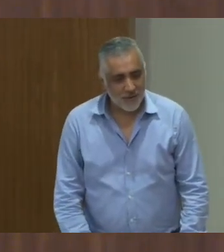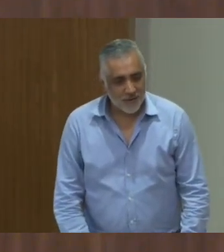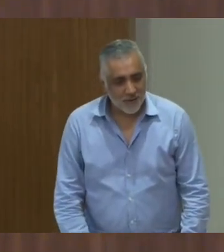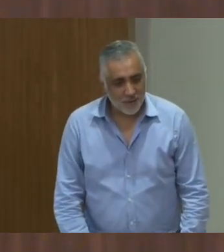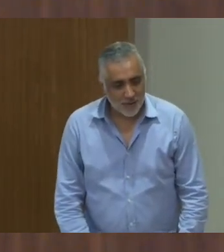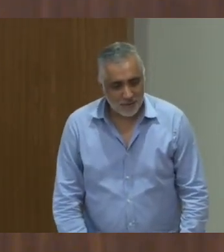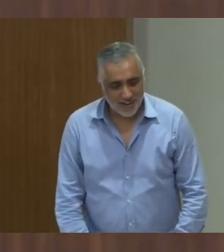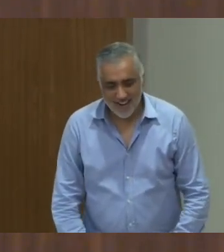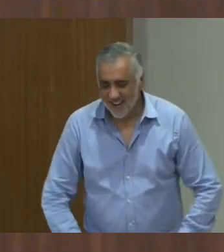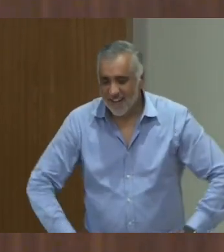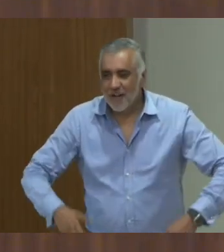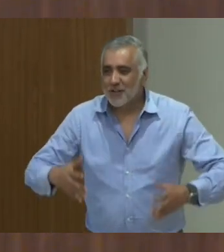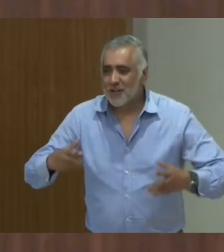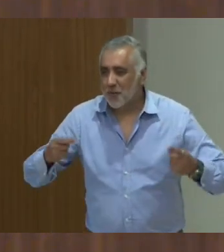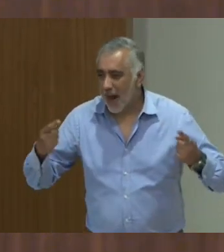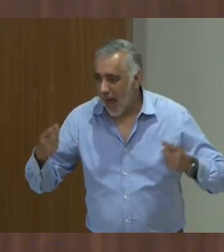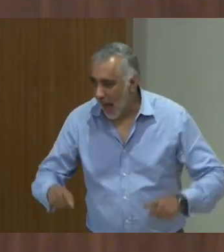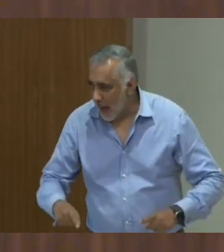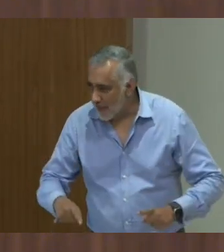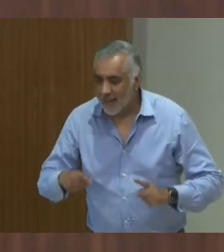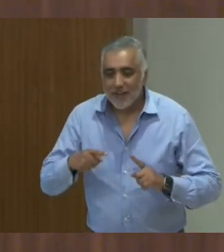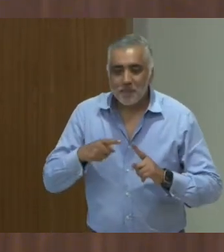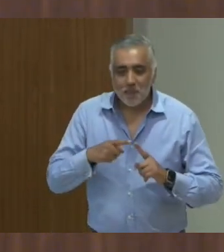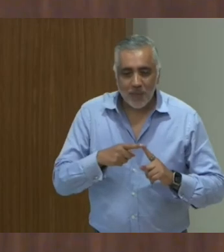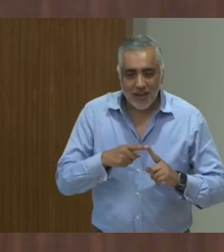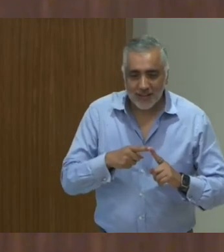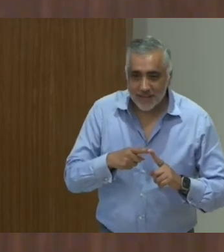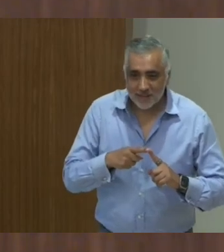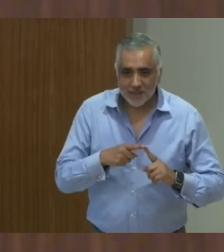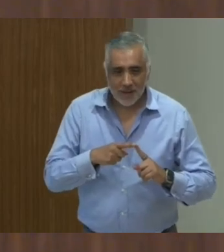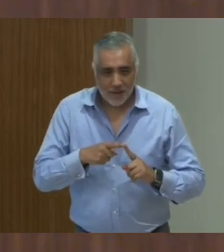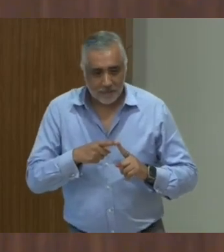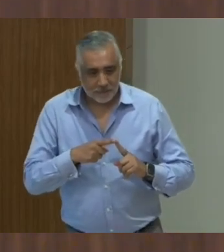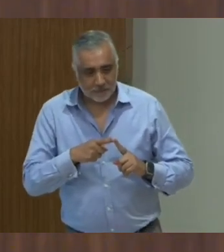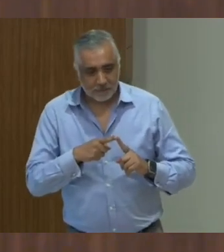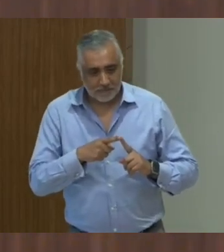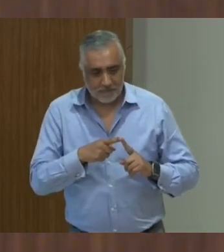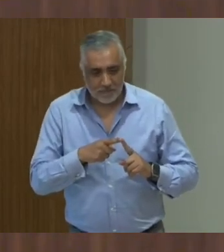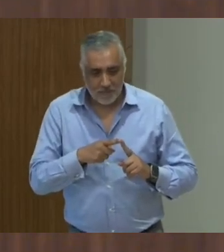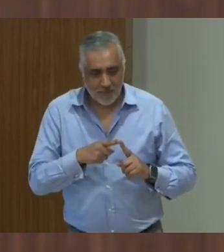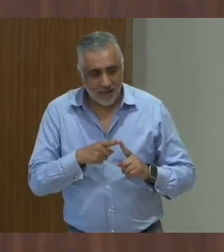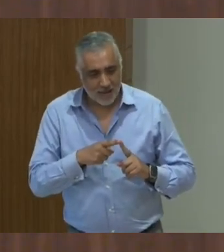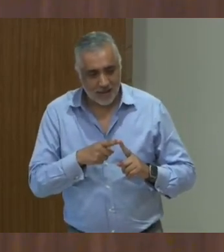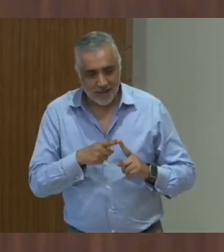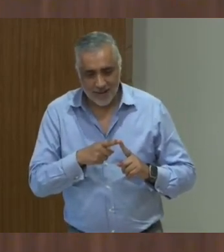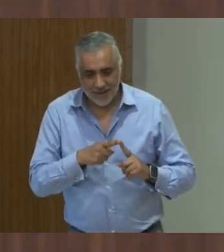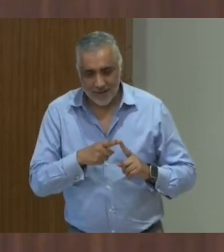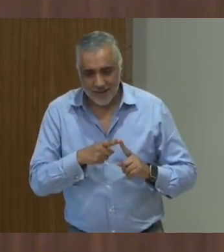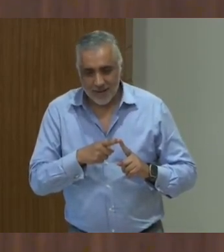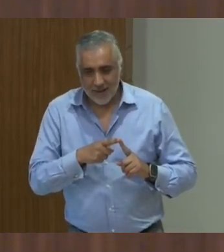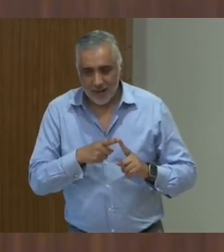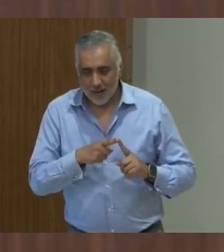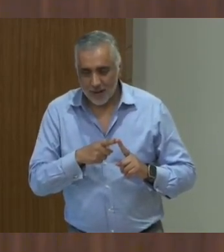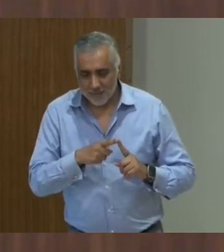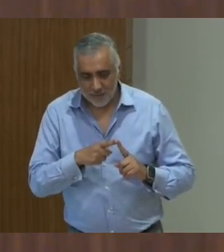So, what happened is, immediately after this incident happened, two networks in West Bengal